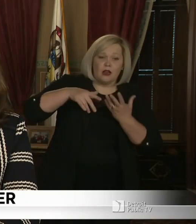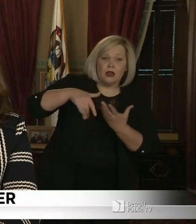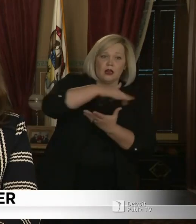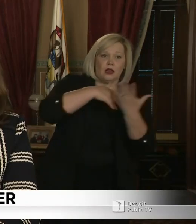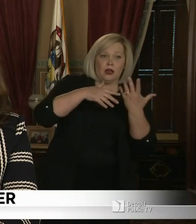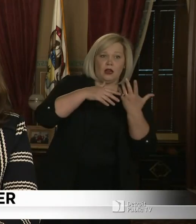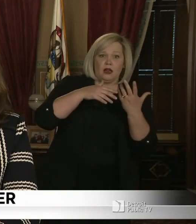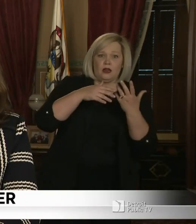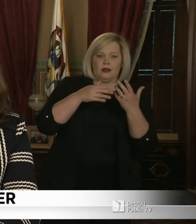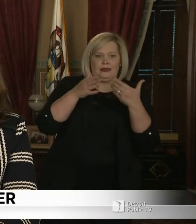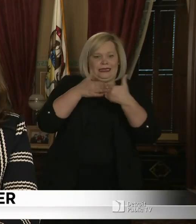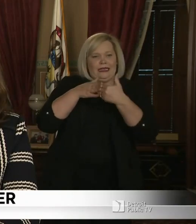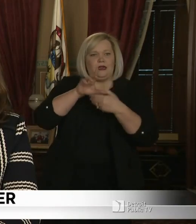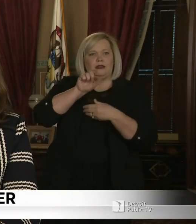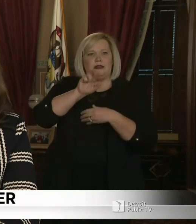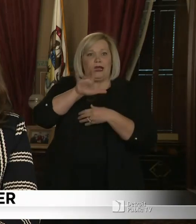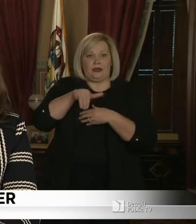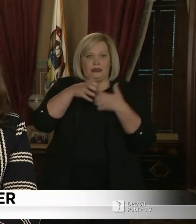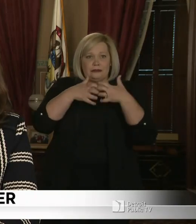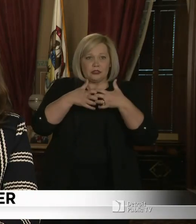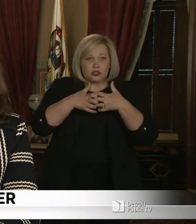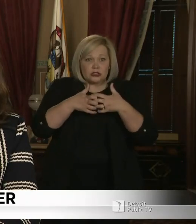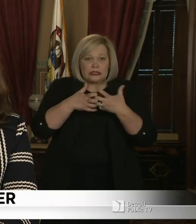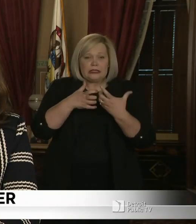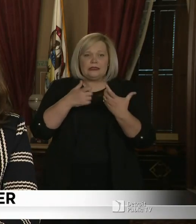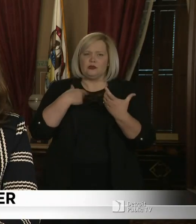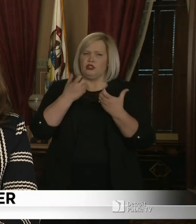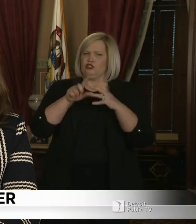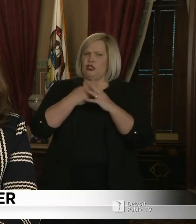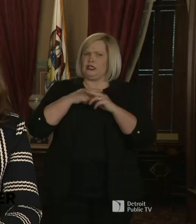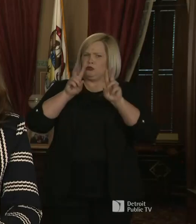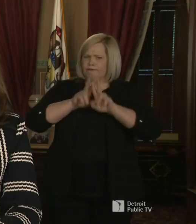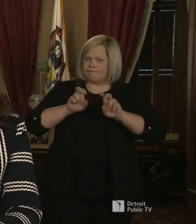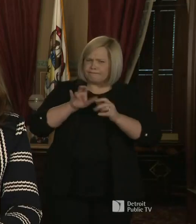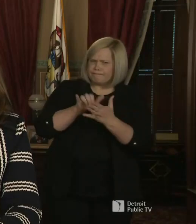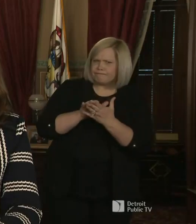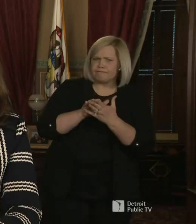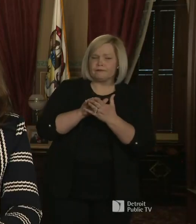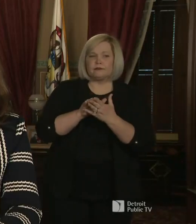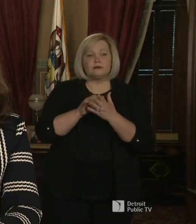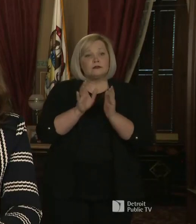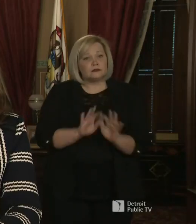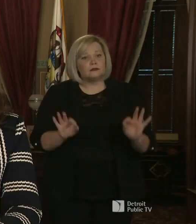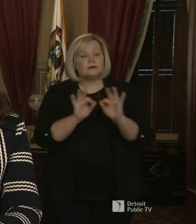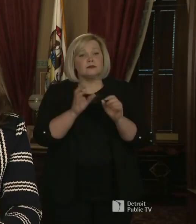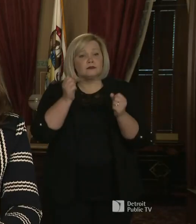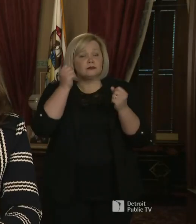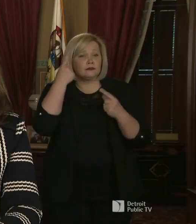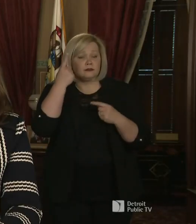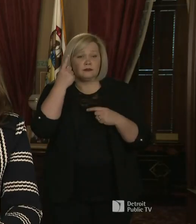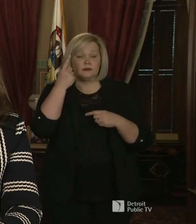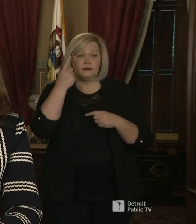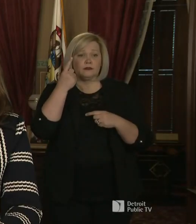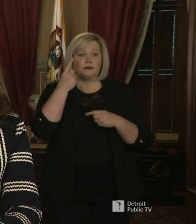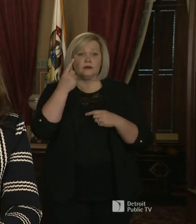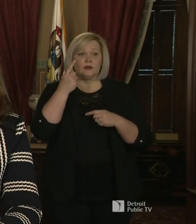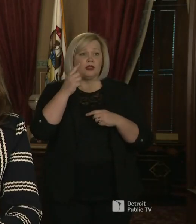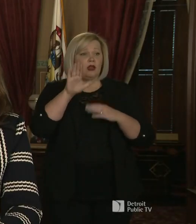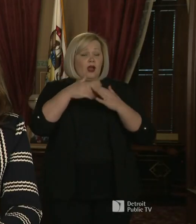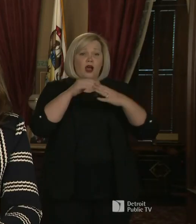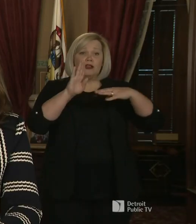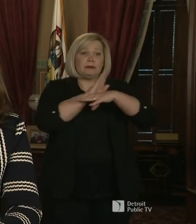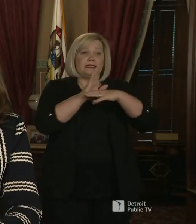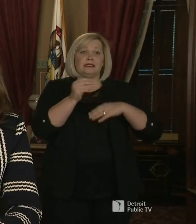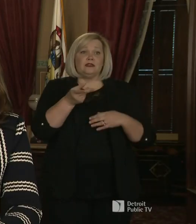the lottery and that's something that we're taking a very serious look at. It is important though that every single business